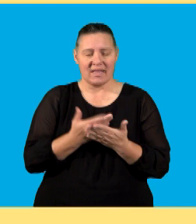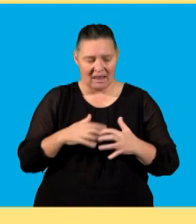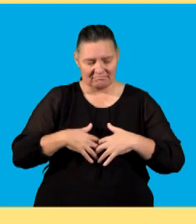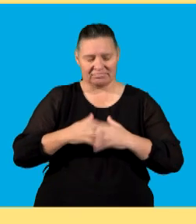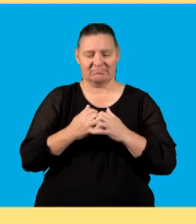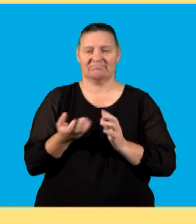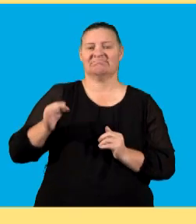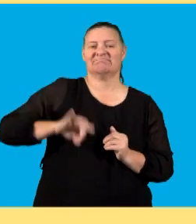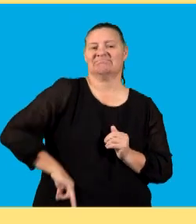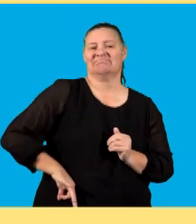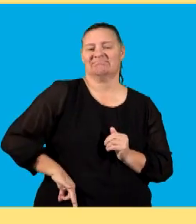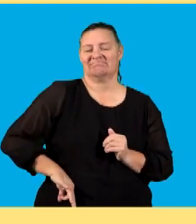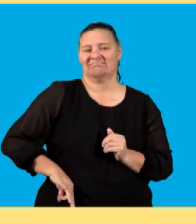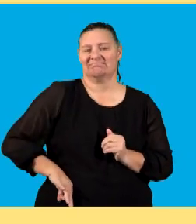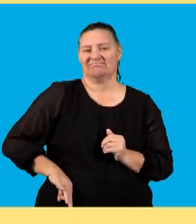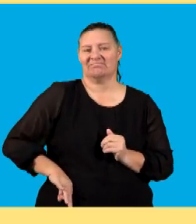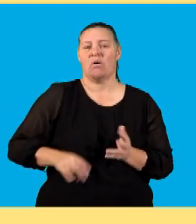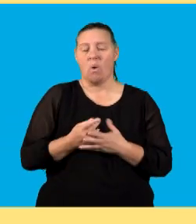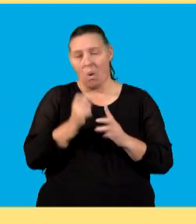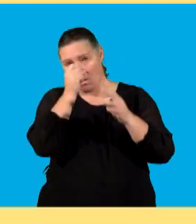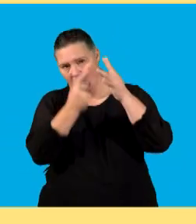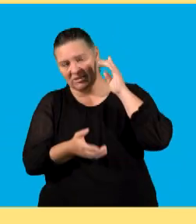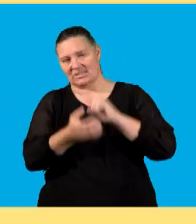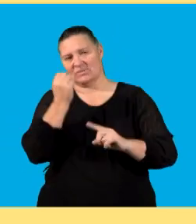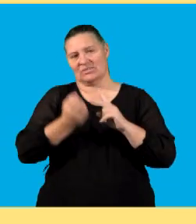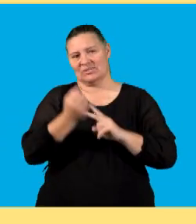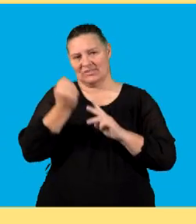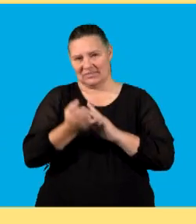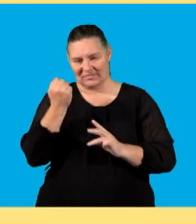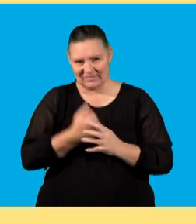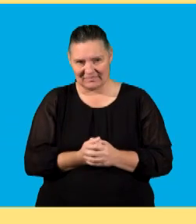in generating profits or achieving its goals.